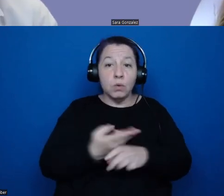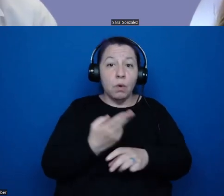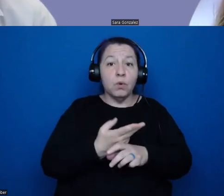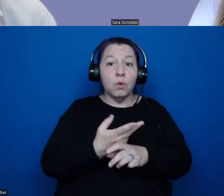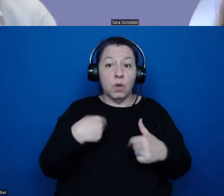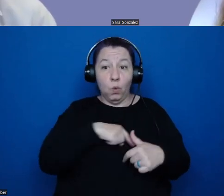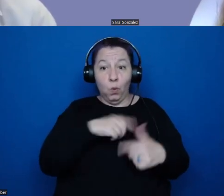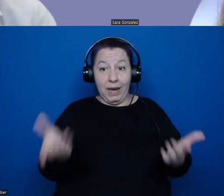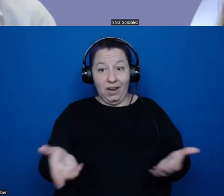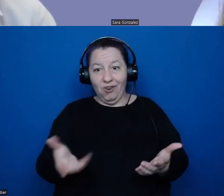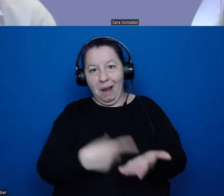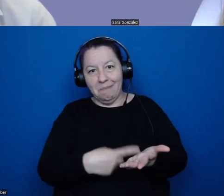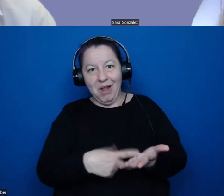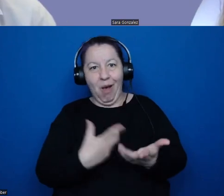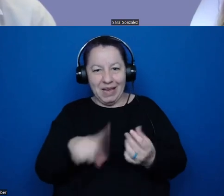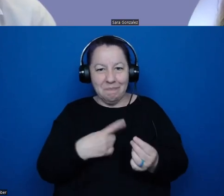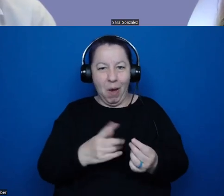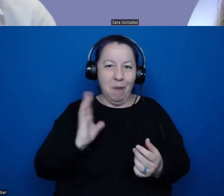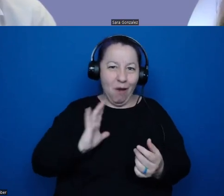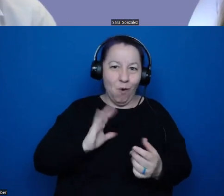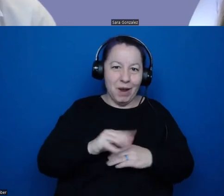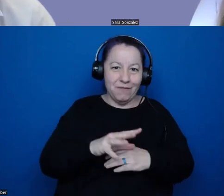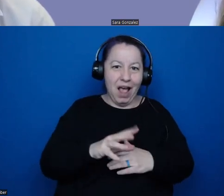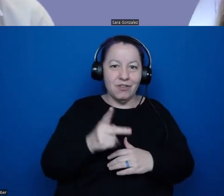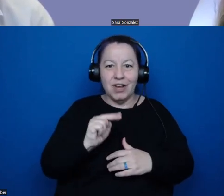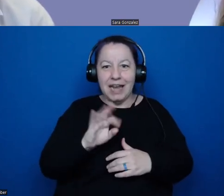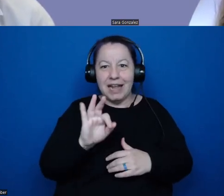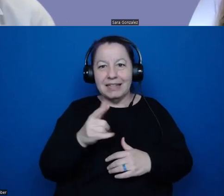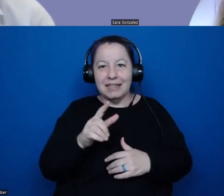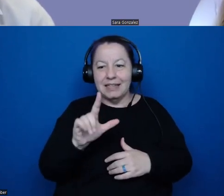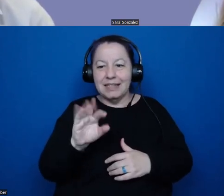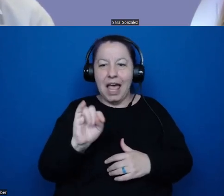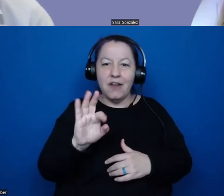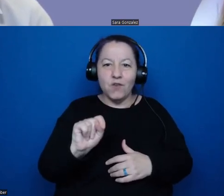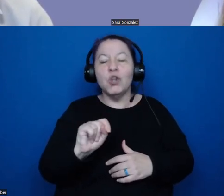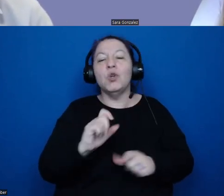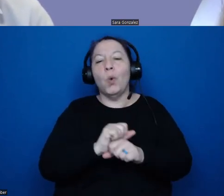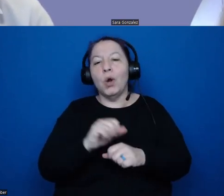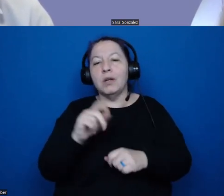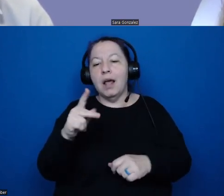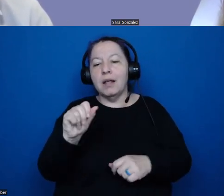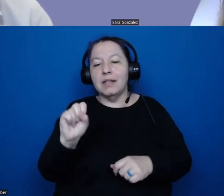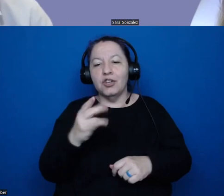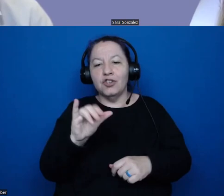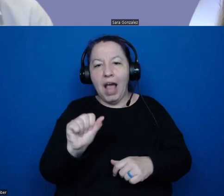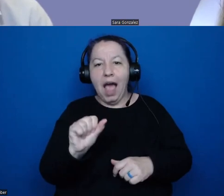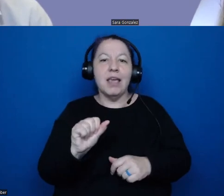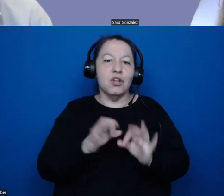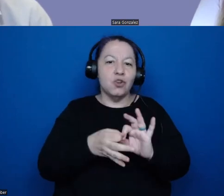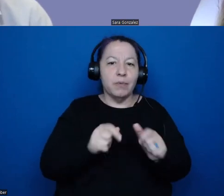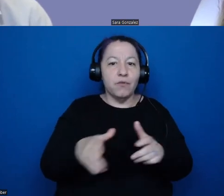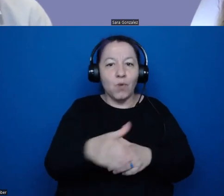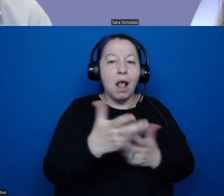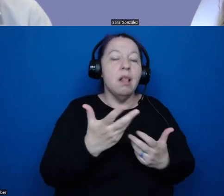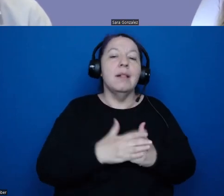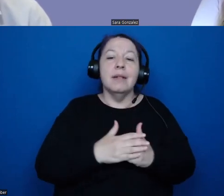talking about my former advisor and I, Kent Lightfoot, who worked on the Kashia Poma Interpretive Trail Project, and then also worked on the Pinnacles National